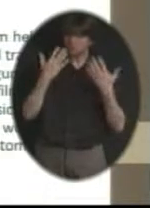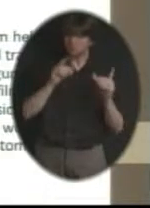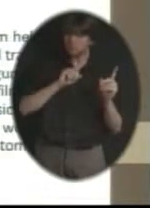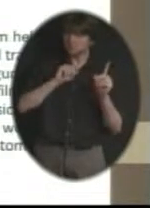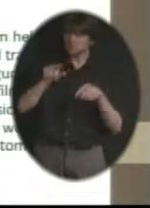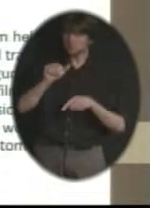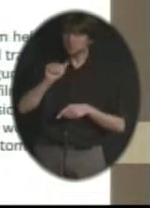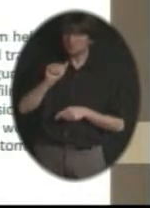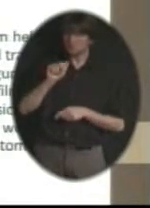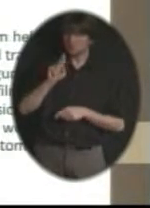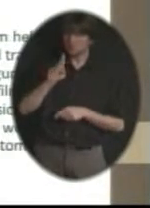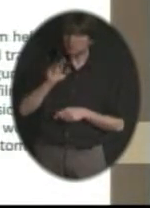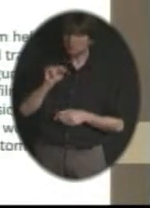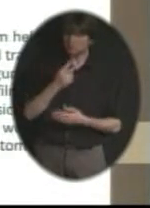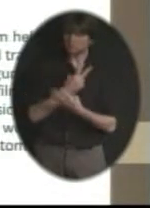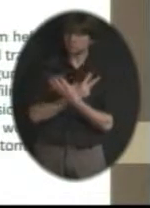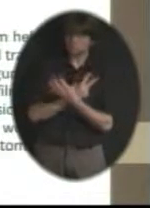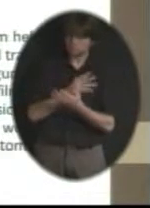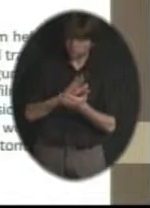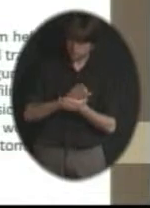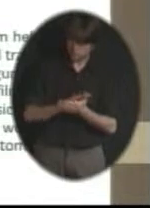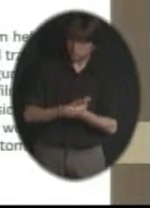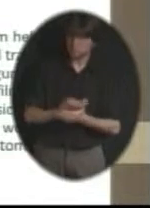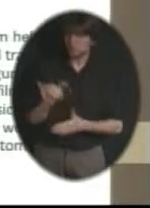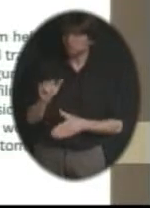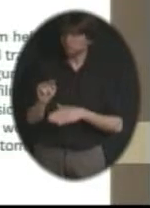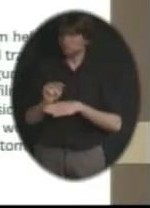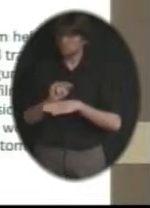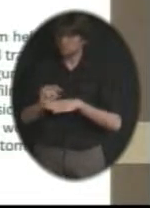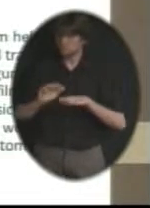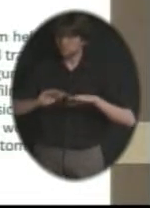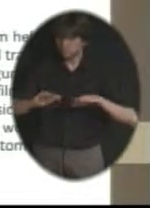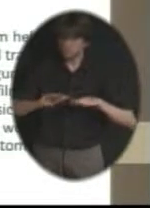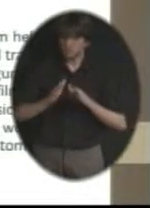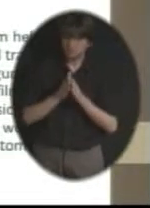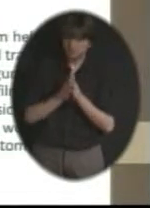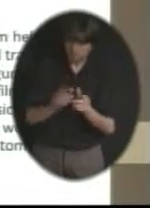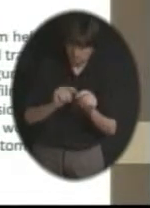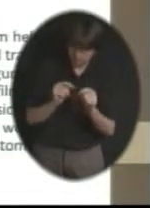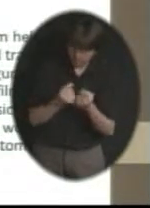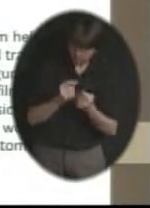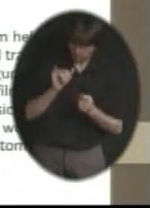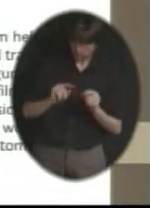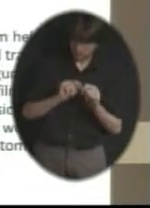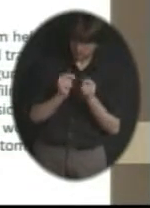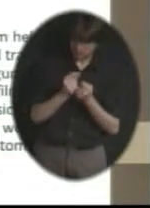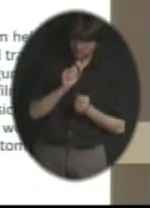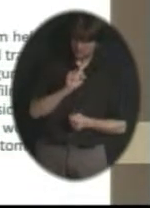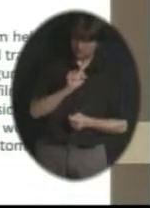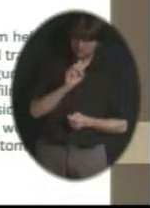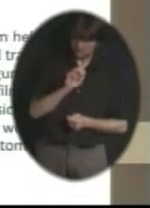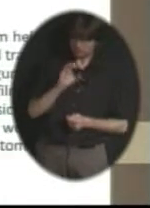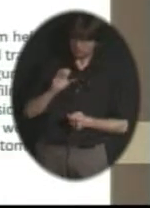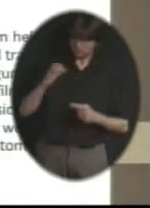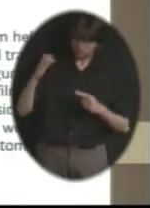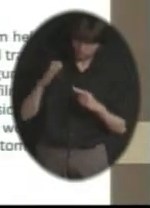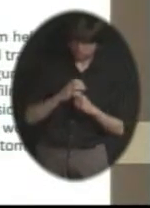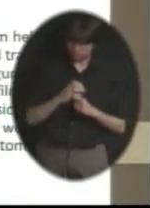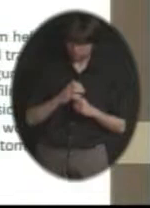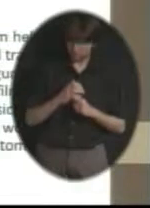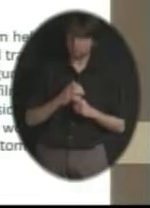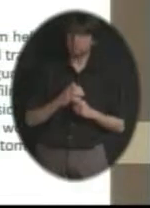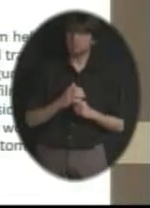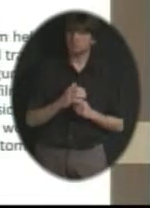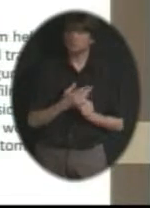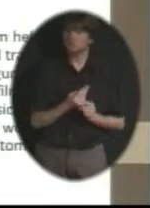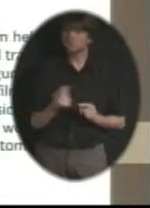he was the head trainer for the swim and dive team, was part of their SEC championship team. And then just a couple months ago,